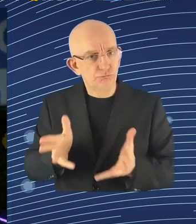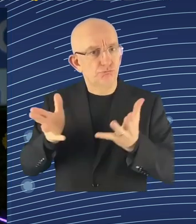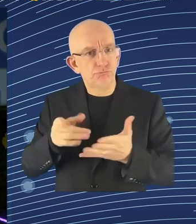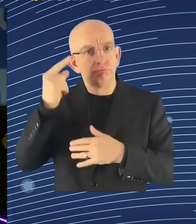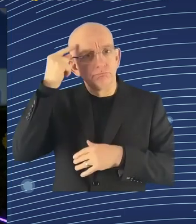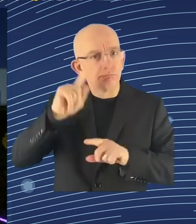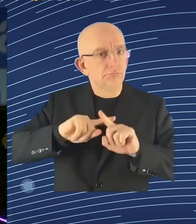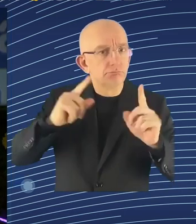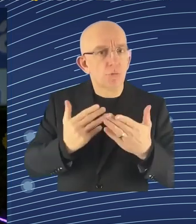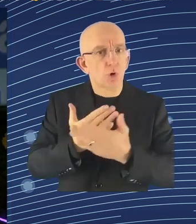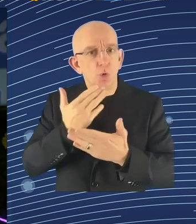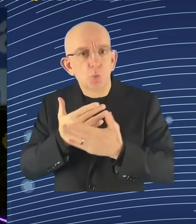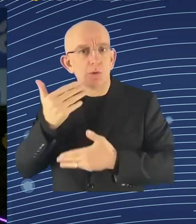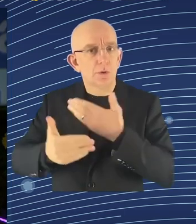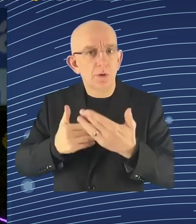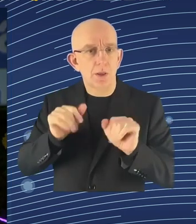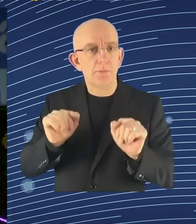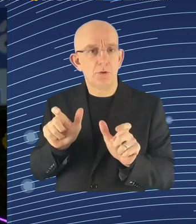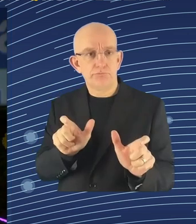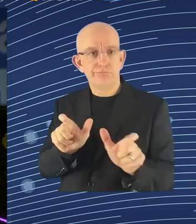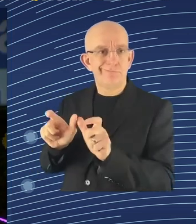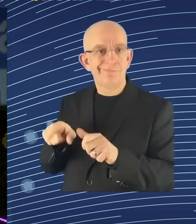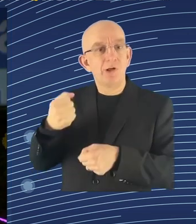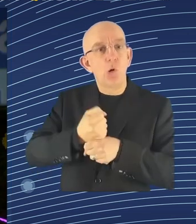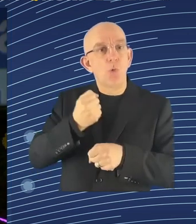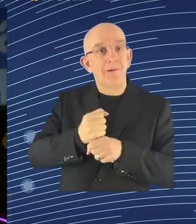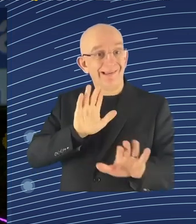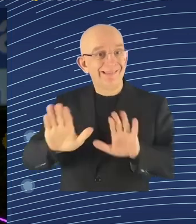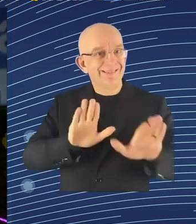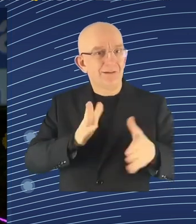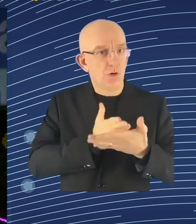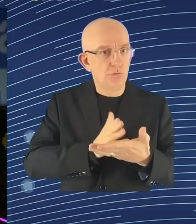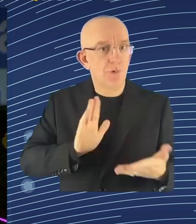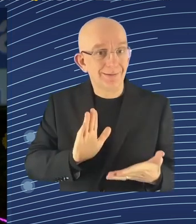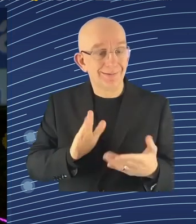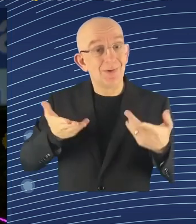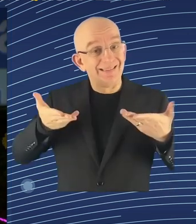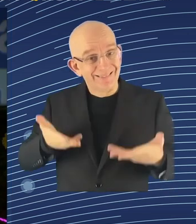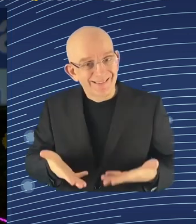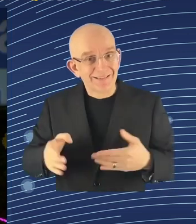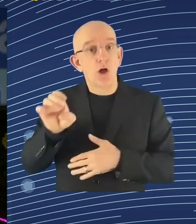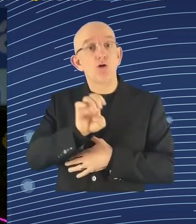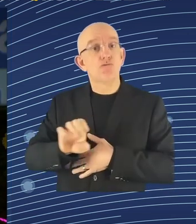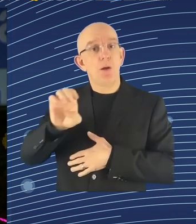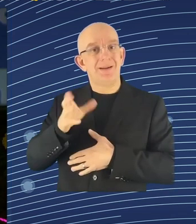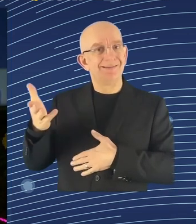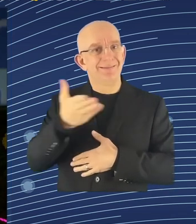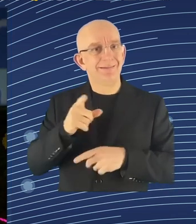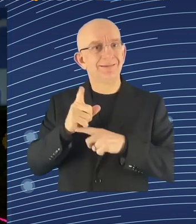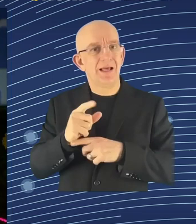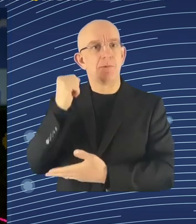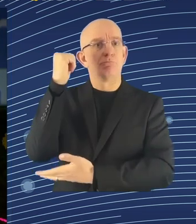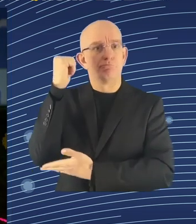compass. And this is exactly the kind of discussion that I'd like to have with you, today and tomorrow, to learn and to advance.